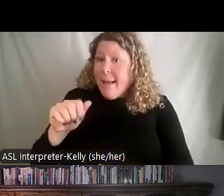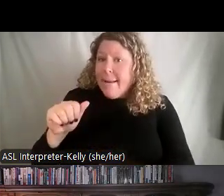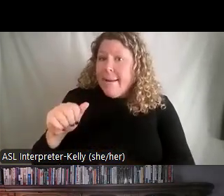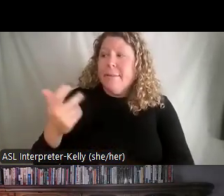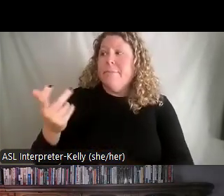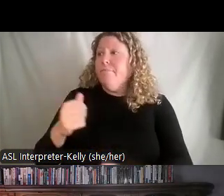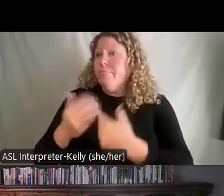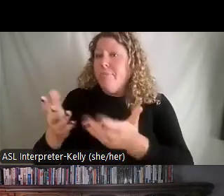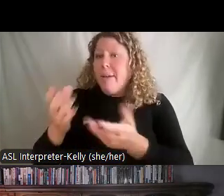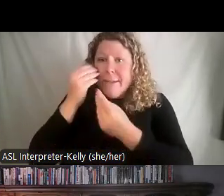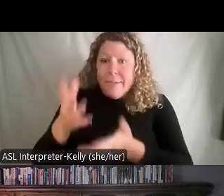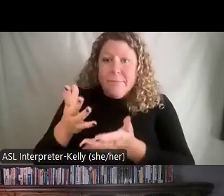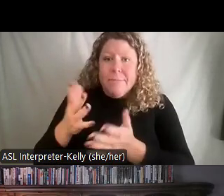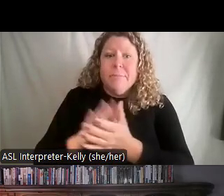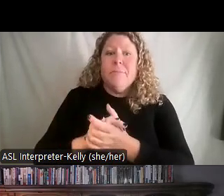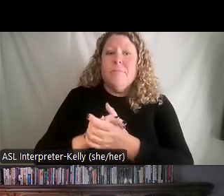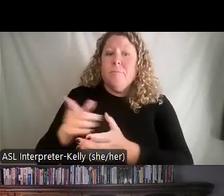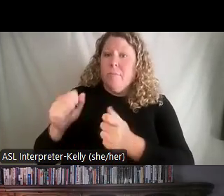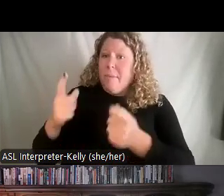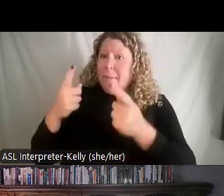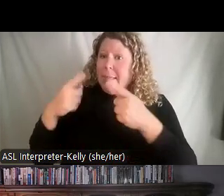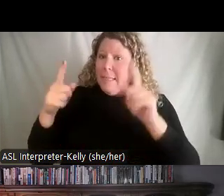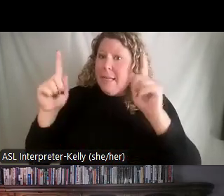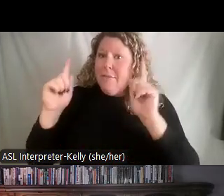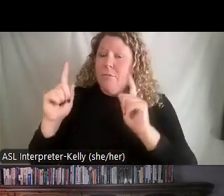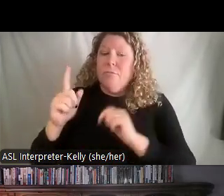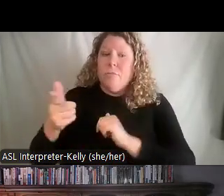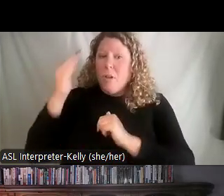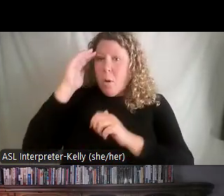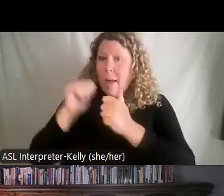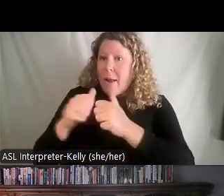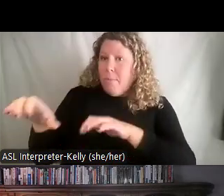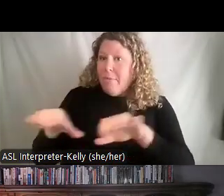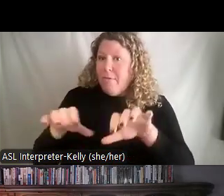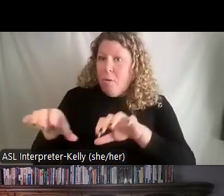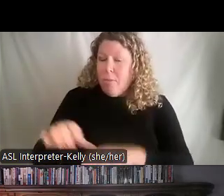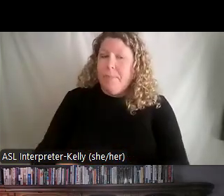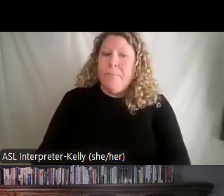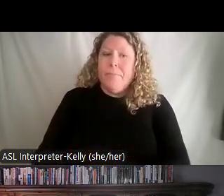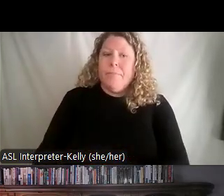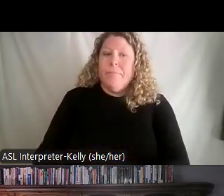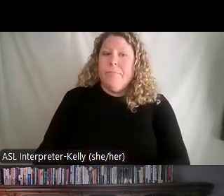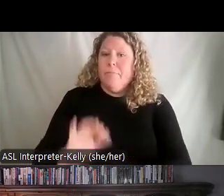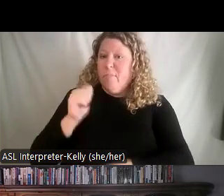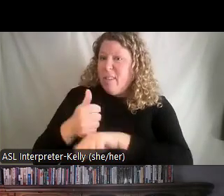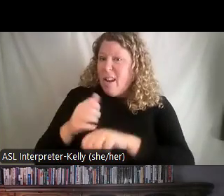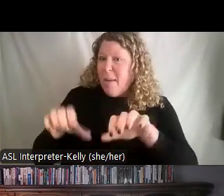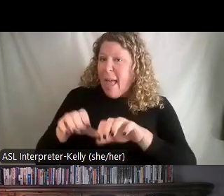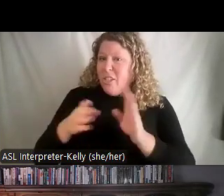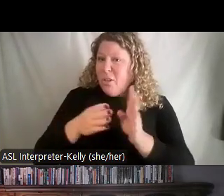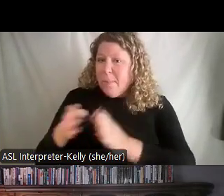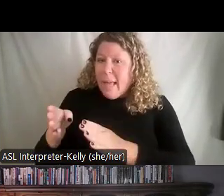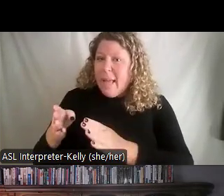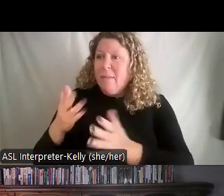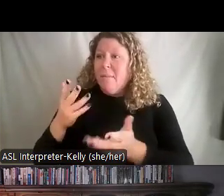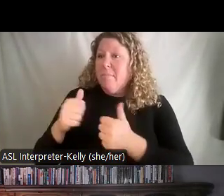be successful and help them understand what's going to be collected so they know how to perform. You're going to create action plans, have those specific directions about how,